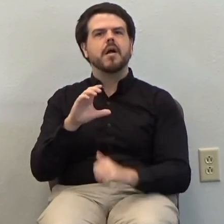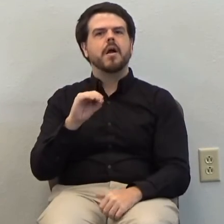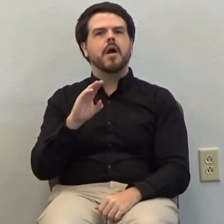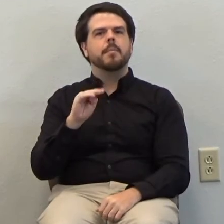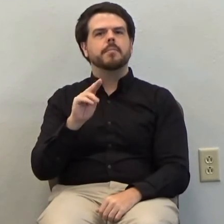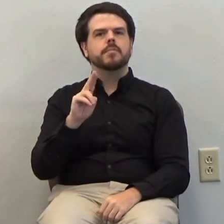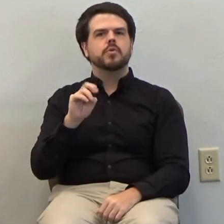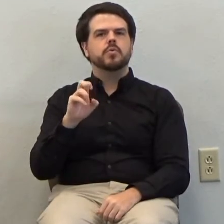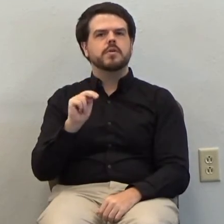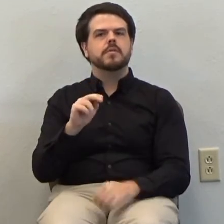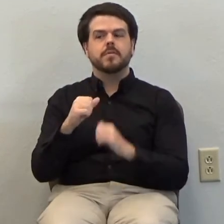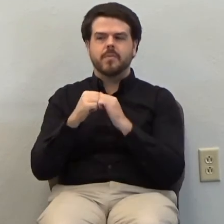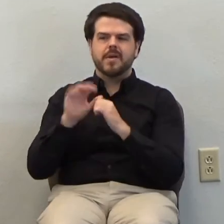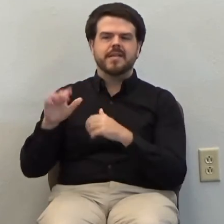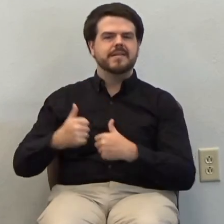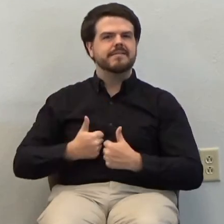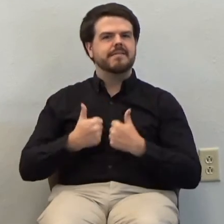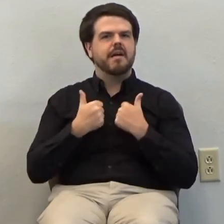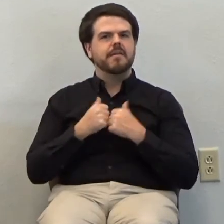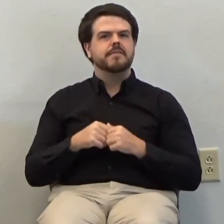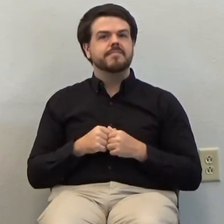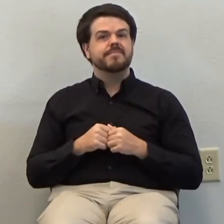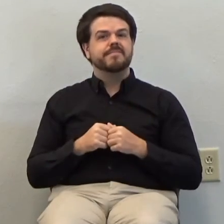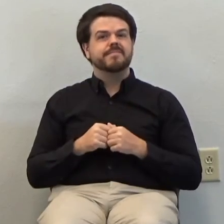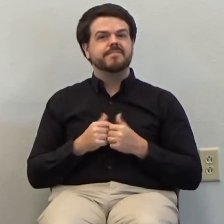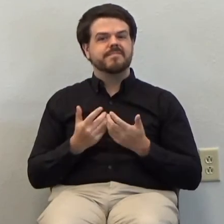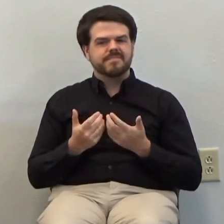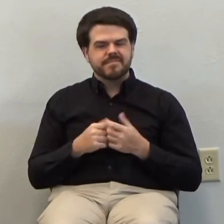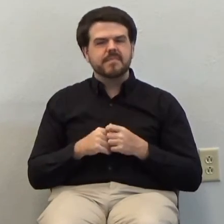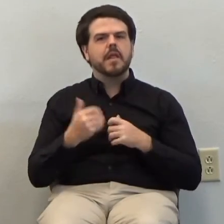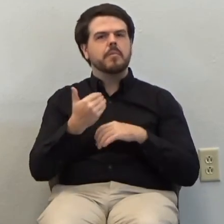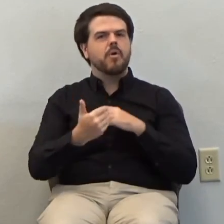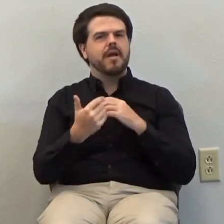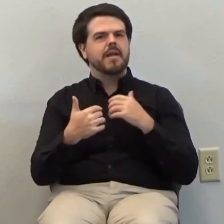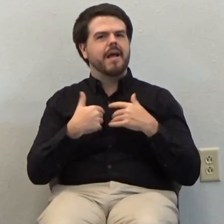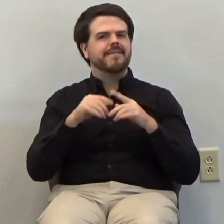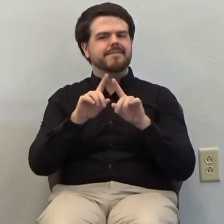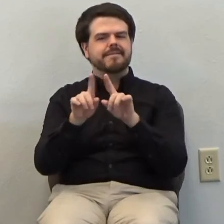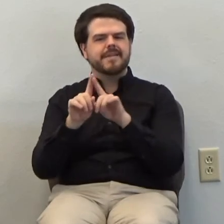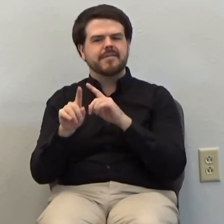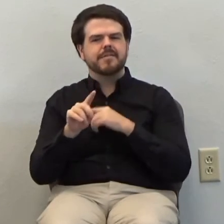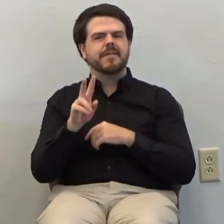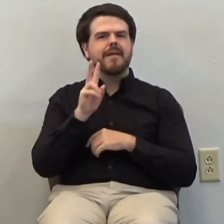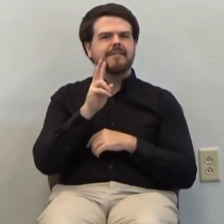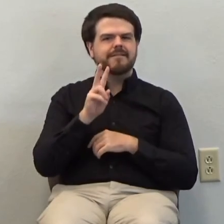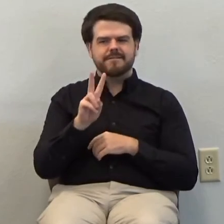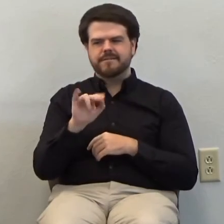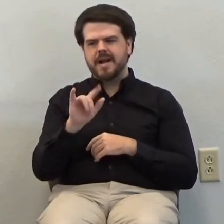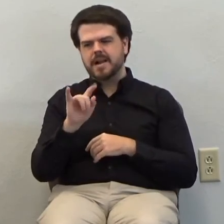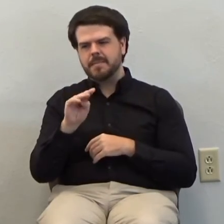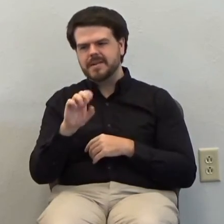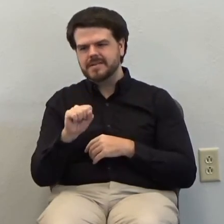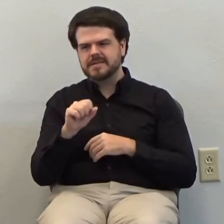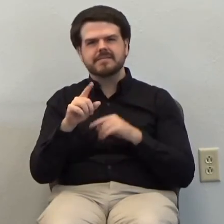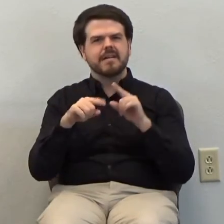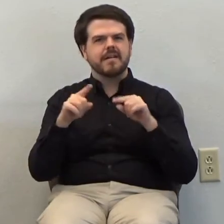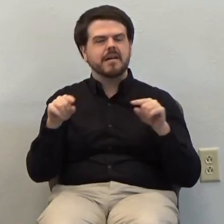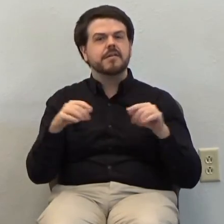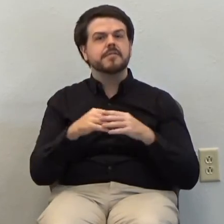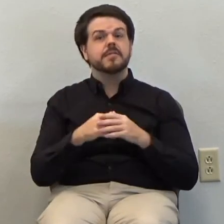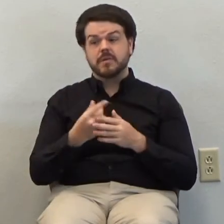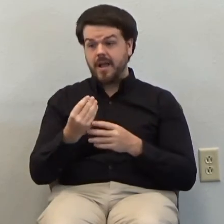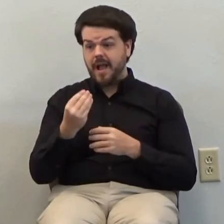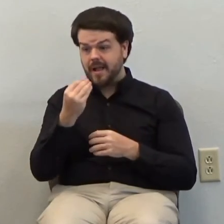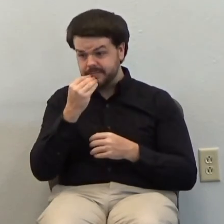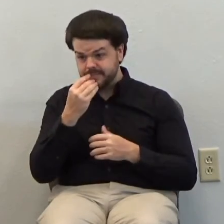even as this bread has life in it with vitamins and all of that when we take it it feeds us